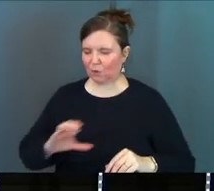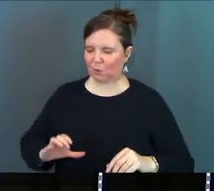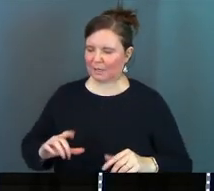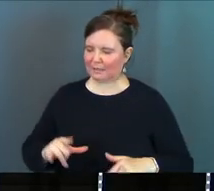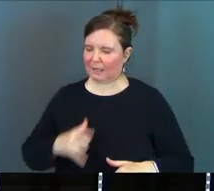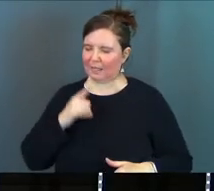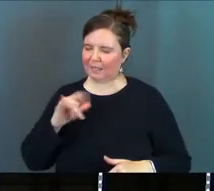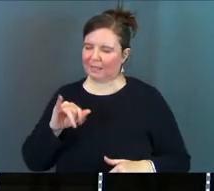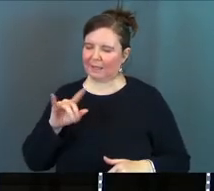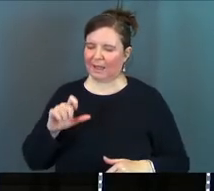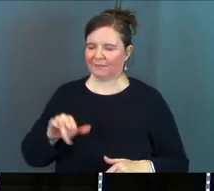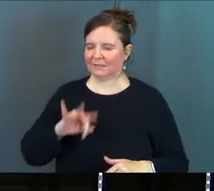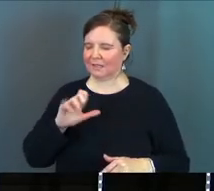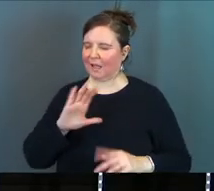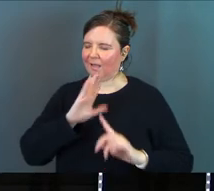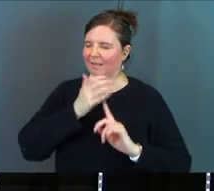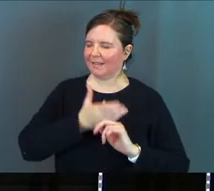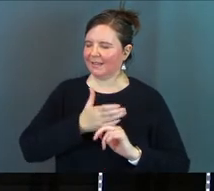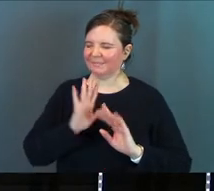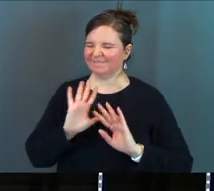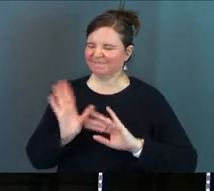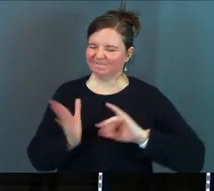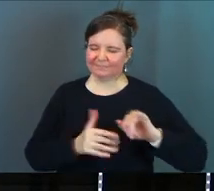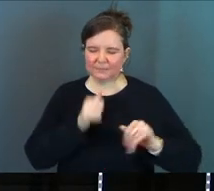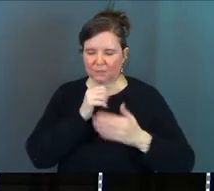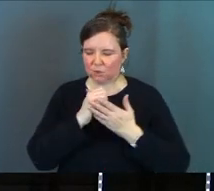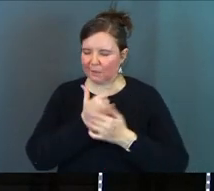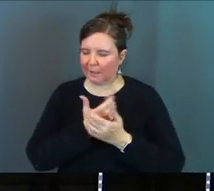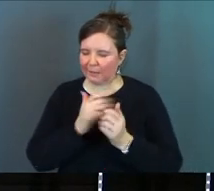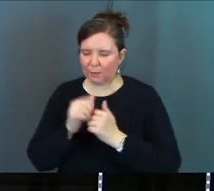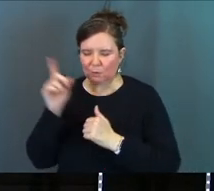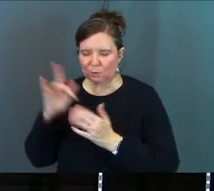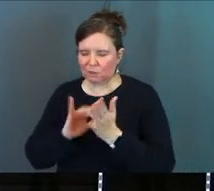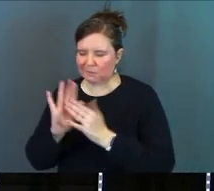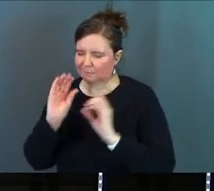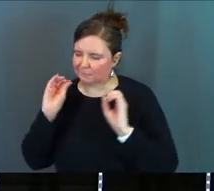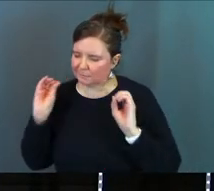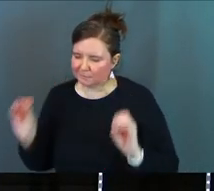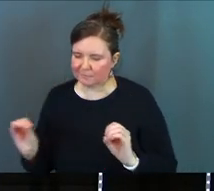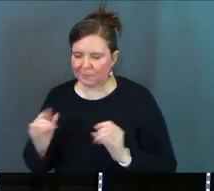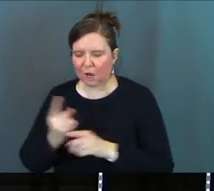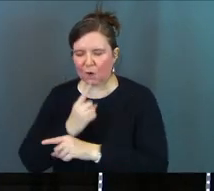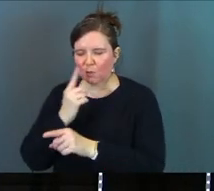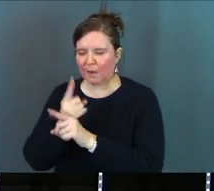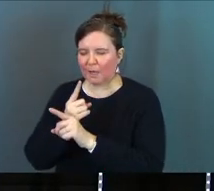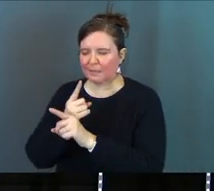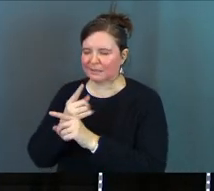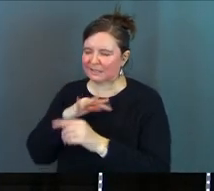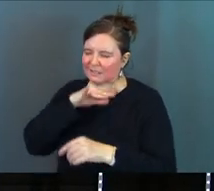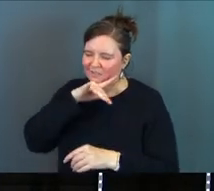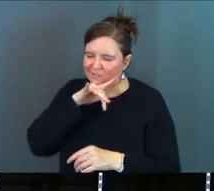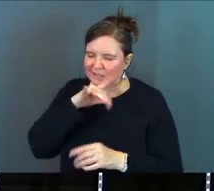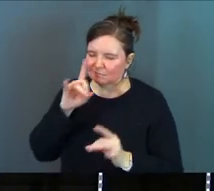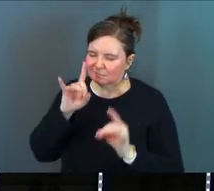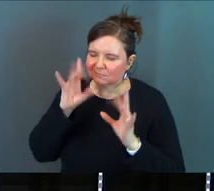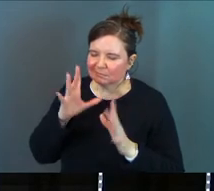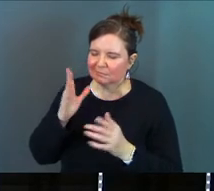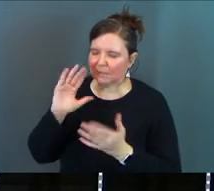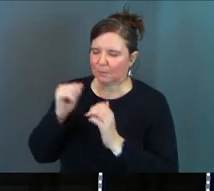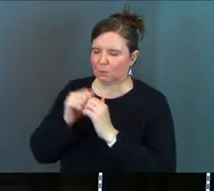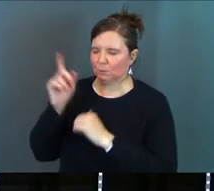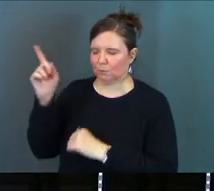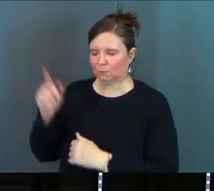life that we've started to walk none of that earns us anything with you Jesus today our righteousness is as filthy rags to you